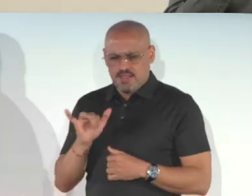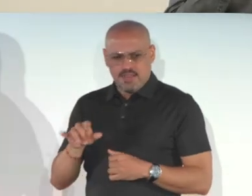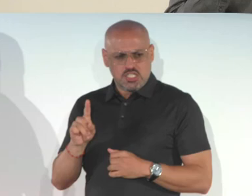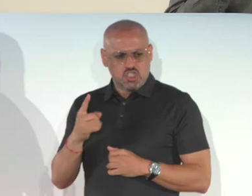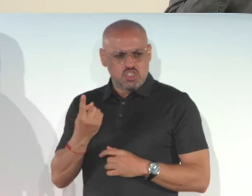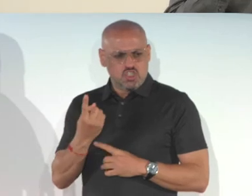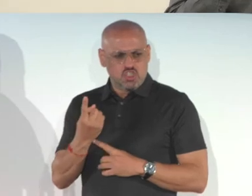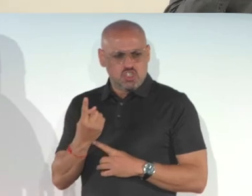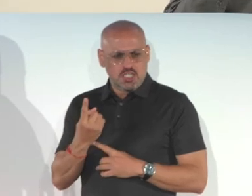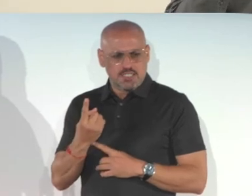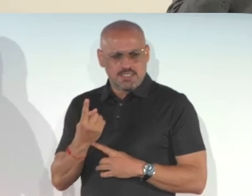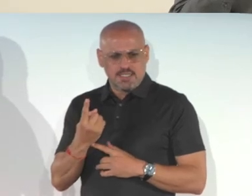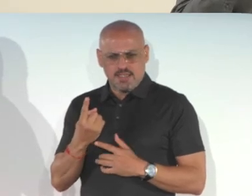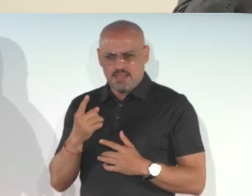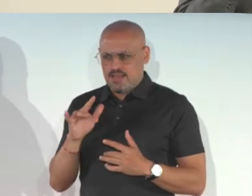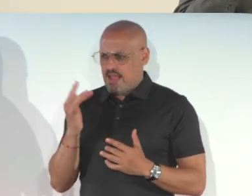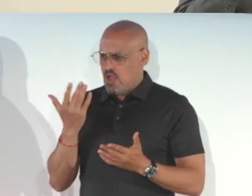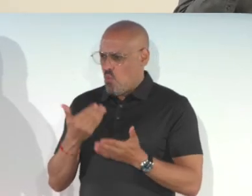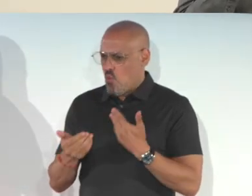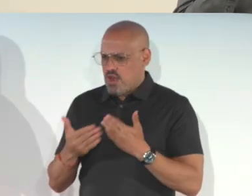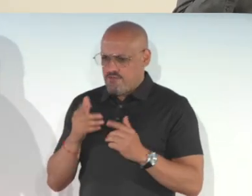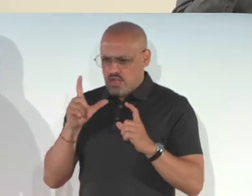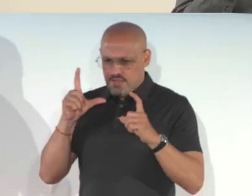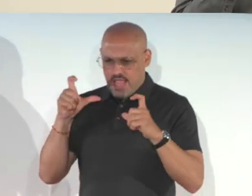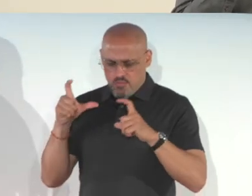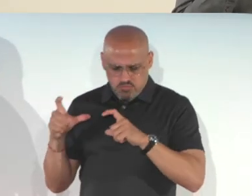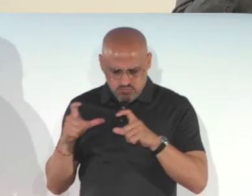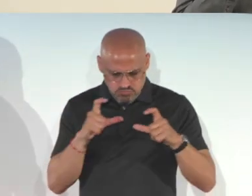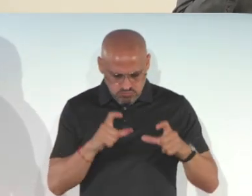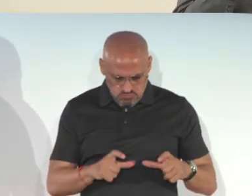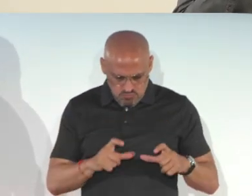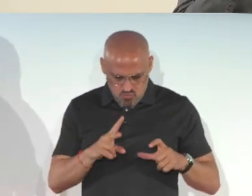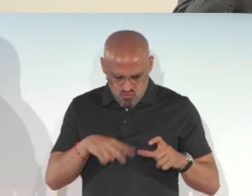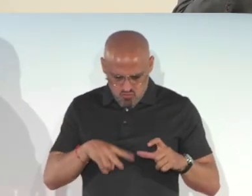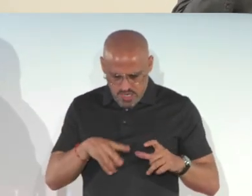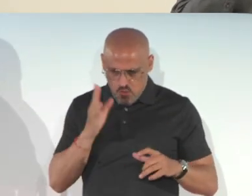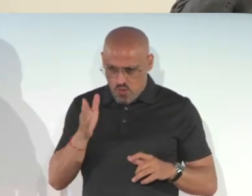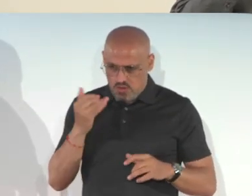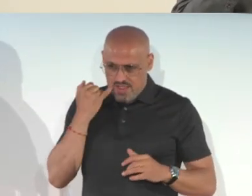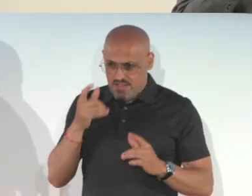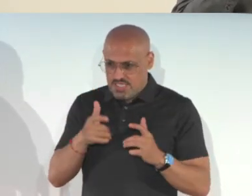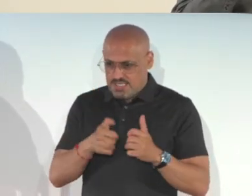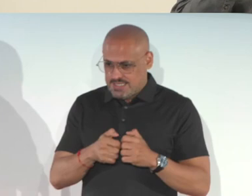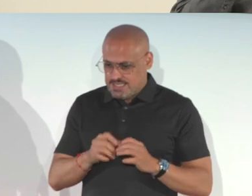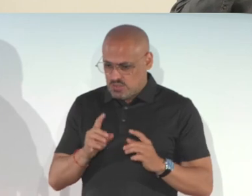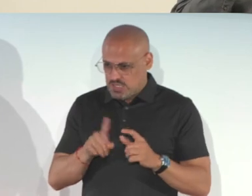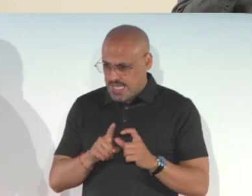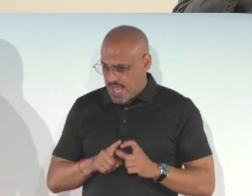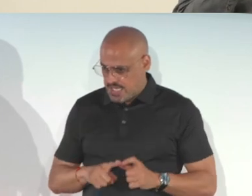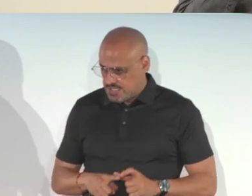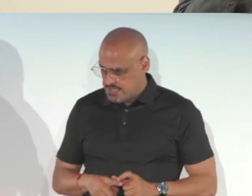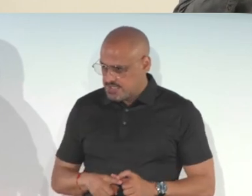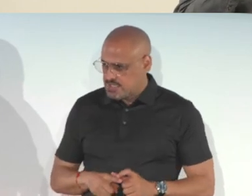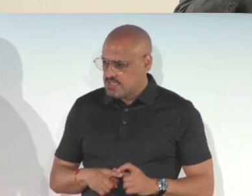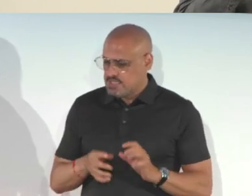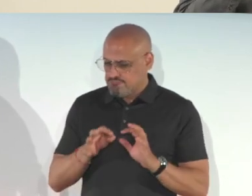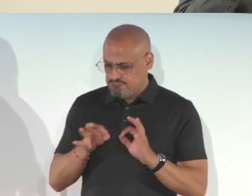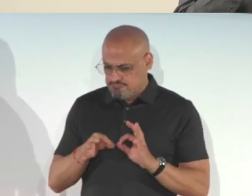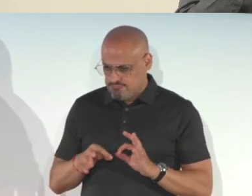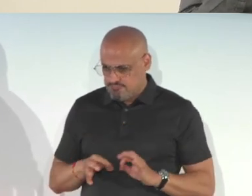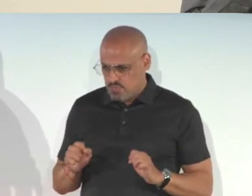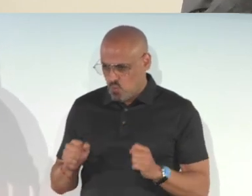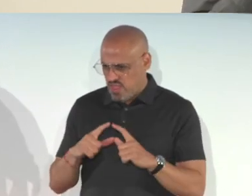just live. Whatever we are pointing to the camera, it will be read if it's text. So we did it with the card there.